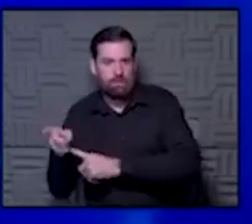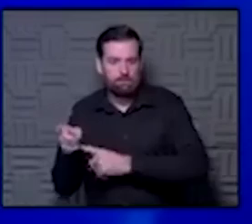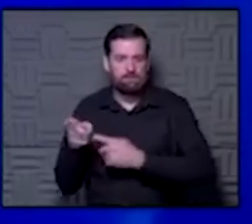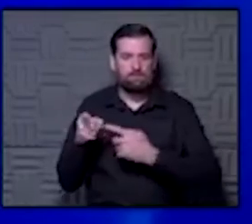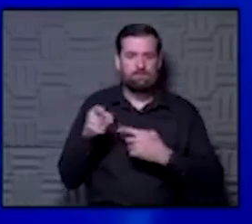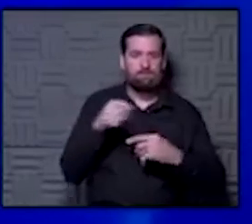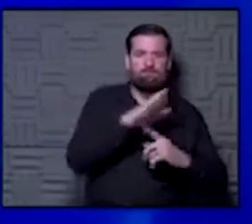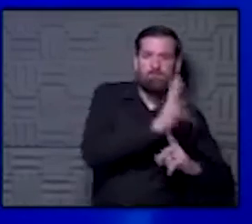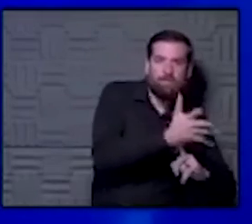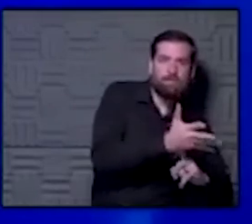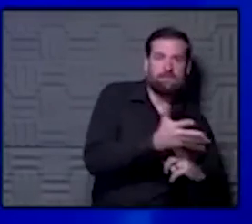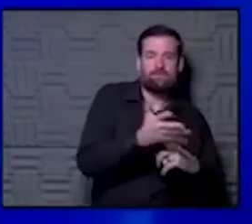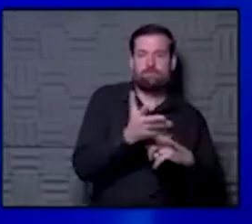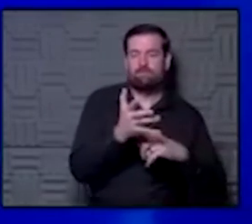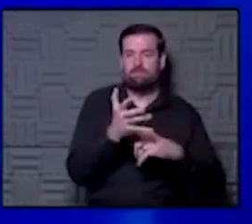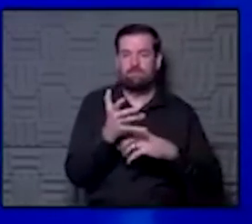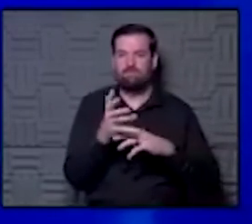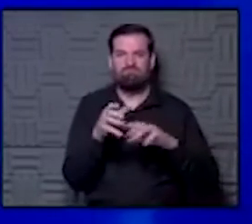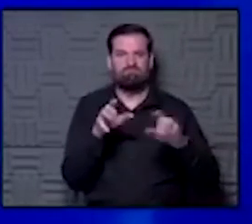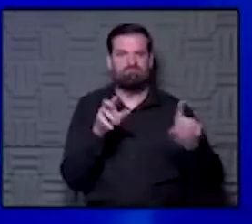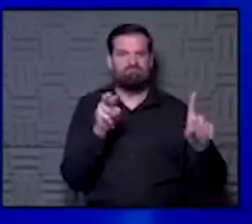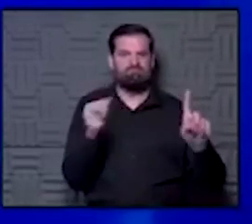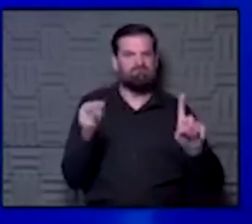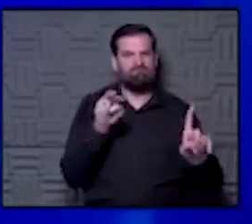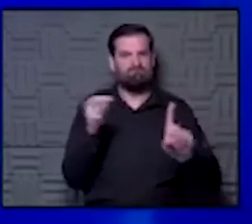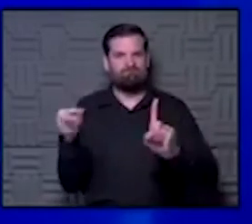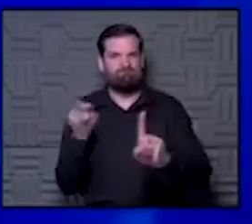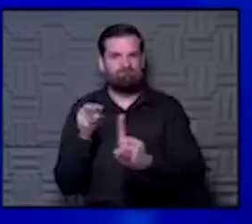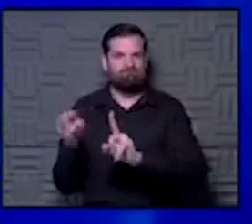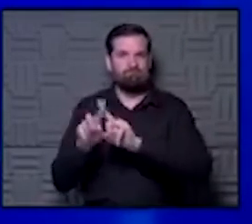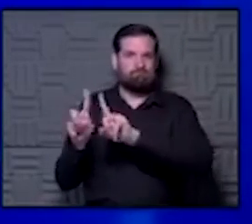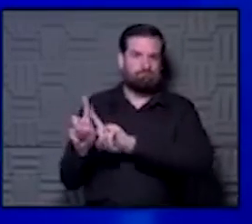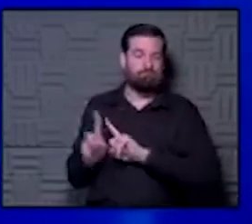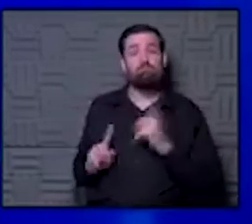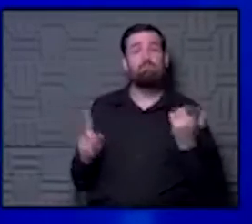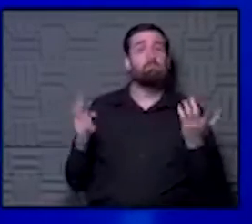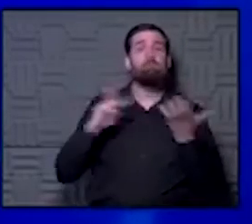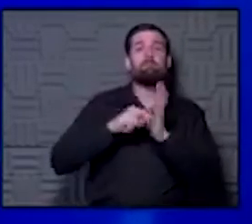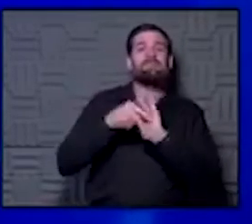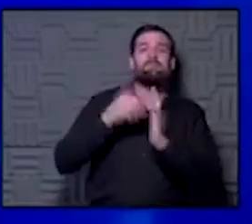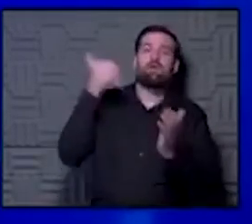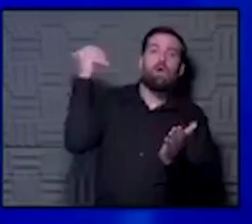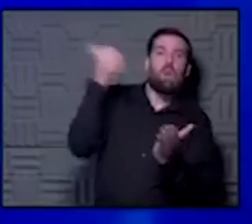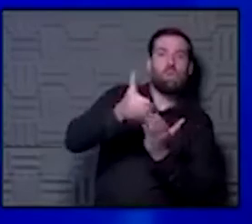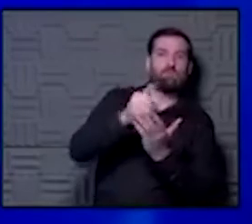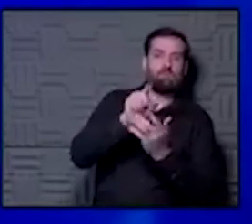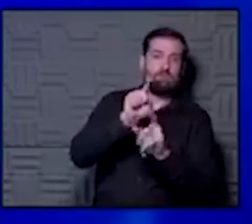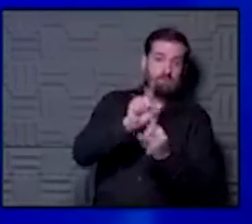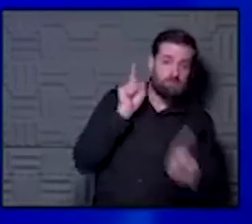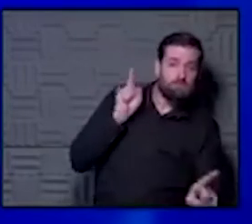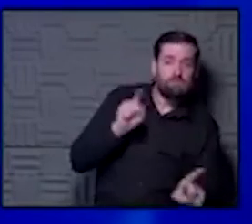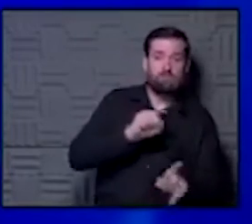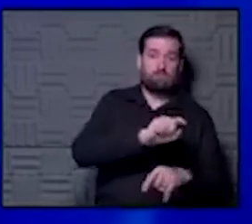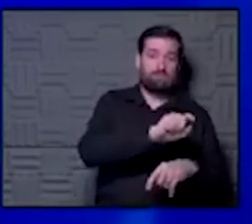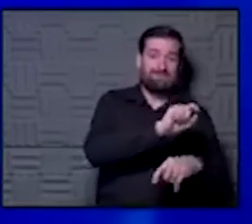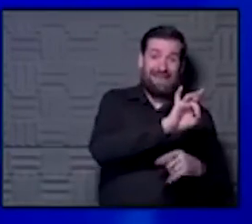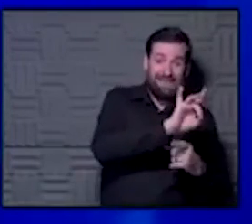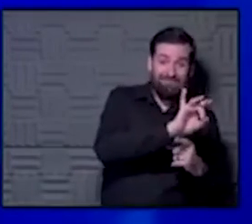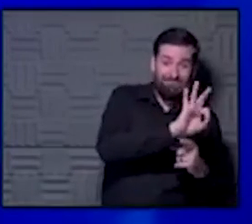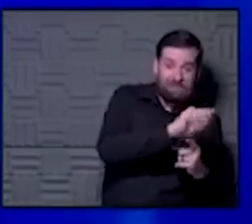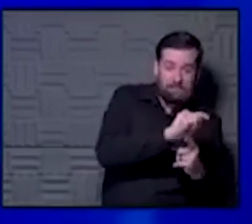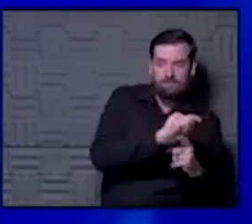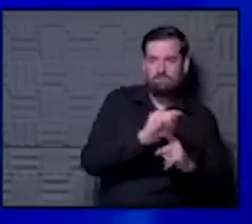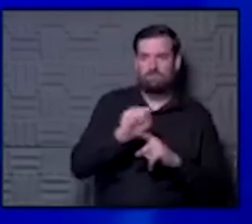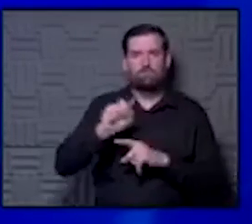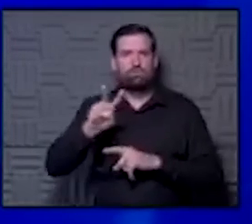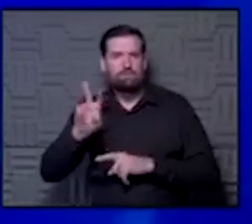In other places, it was five minutes. And everybody had this differing view of how long and how. But it also meant how close you are to somebody if you're eight feet or if you're two feet. I mean, all